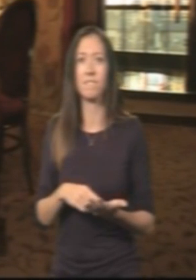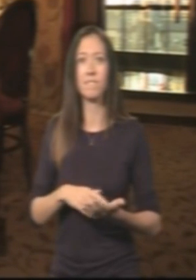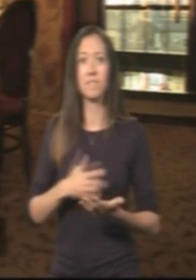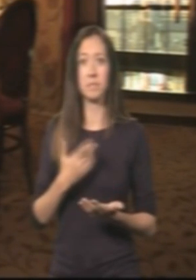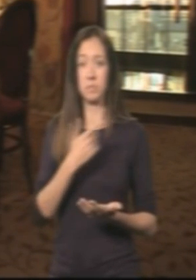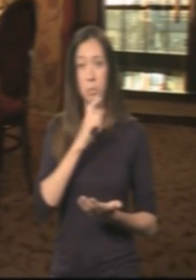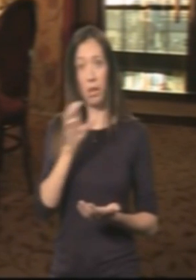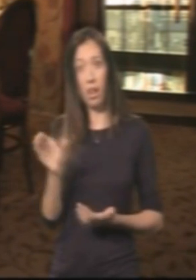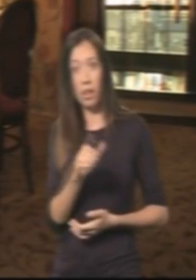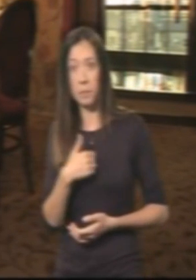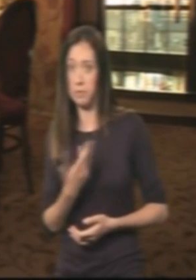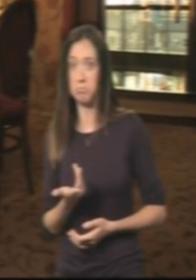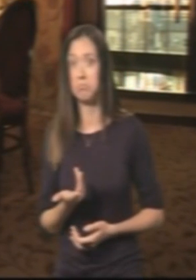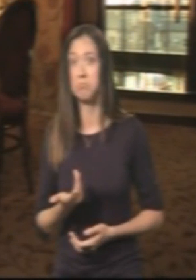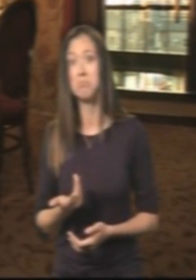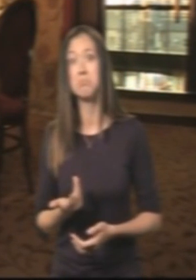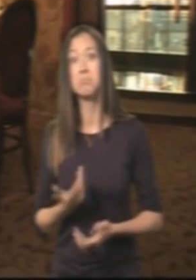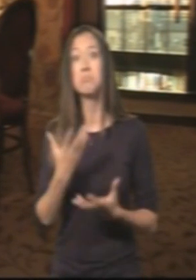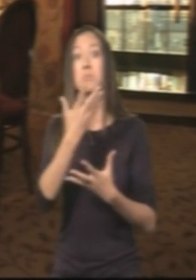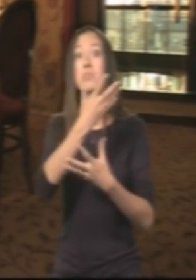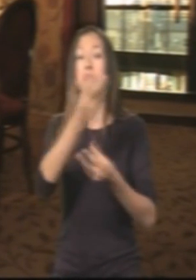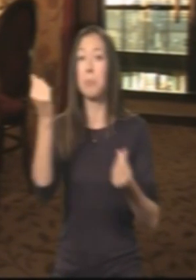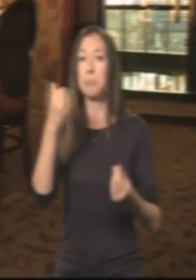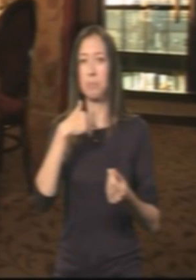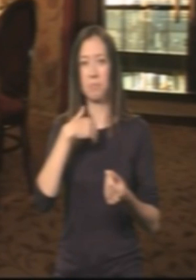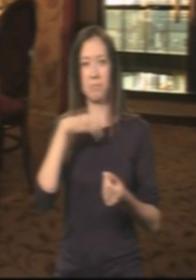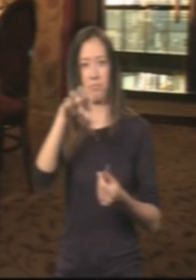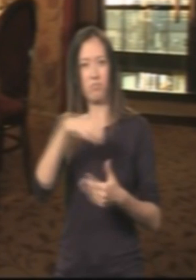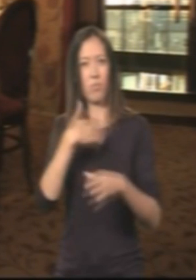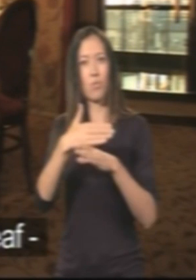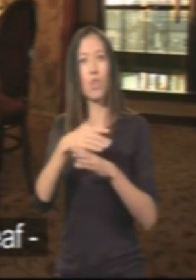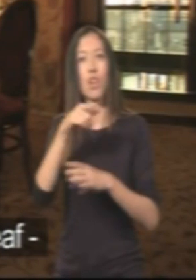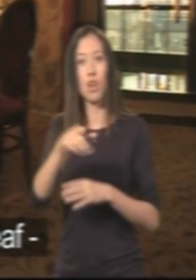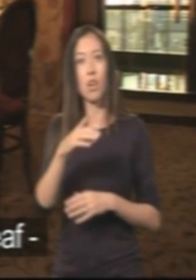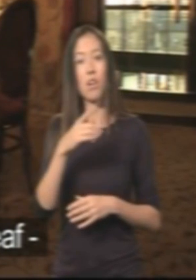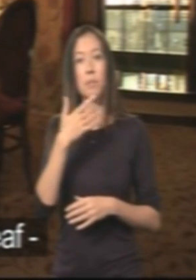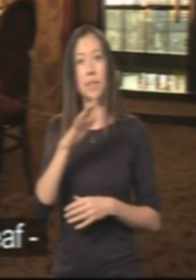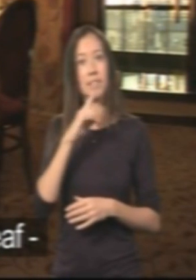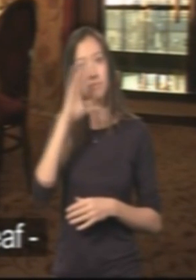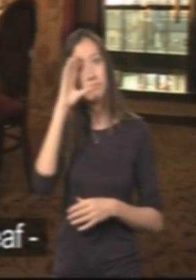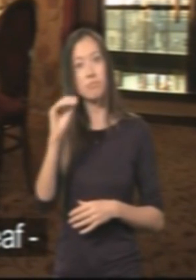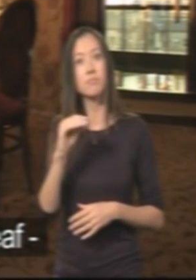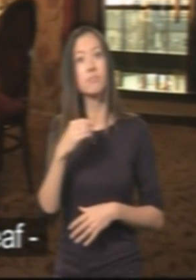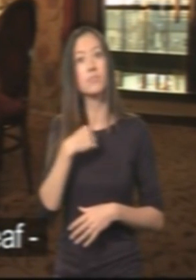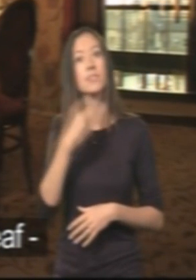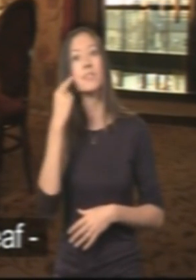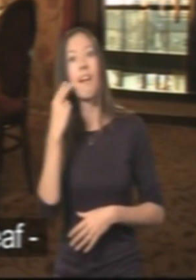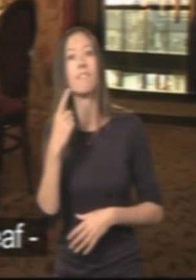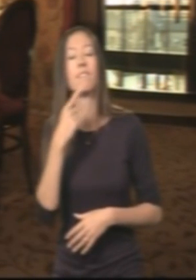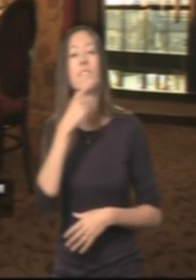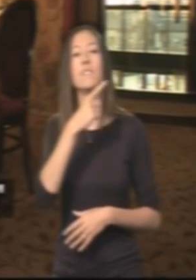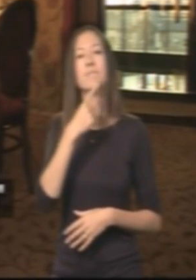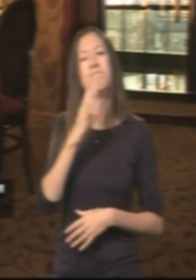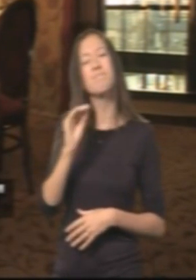ears. Or they probably wouldn't have ever hired me. And some places that I've worked have said to me, you know, once I've let